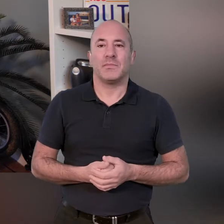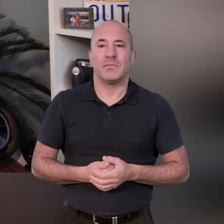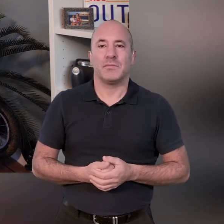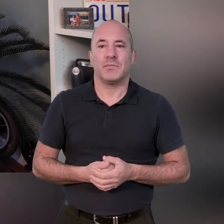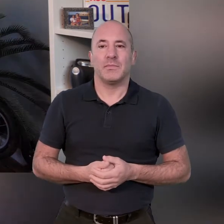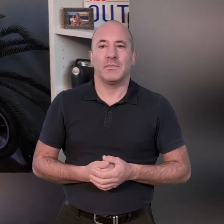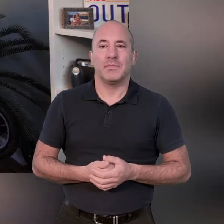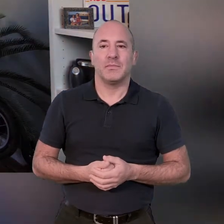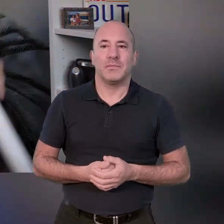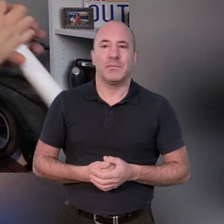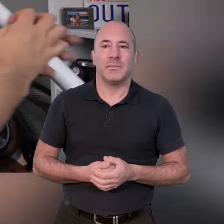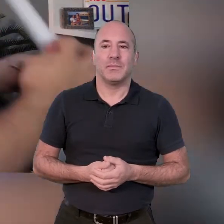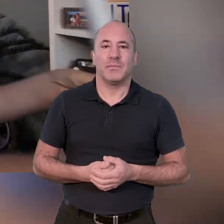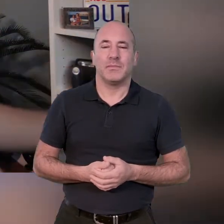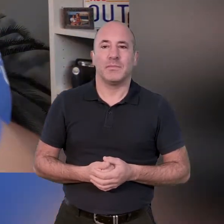our weight